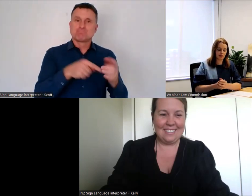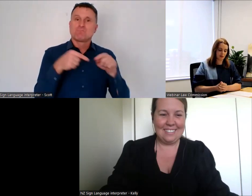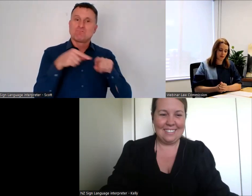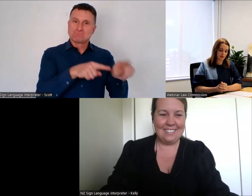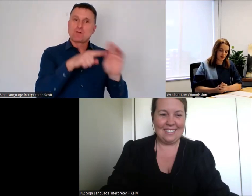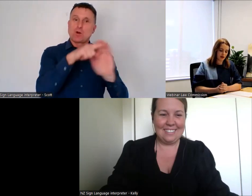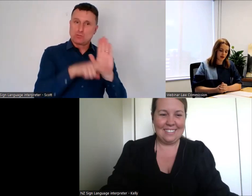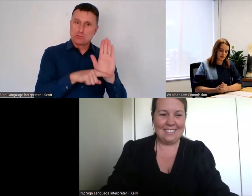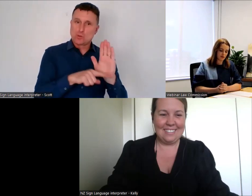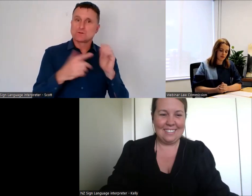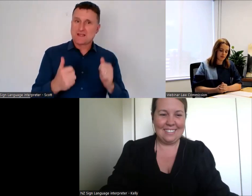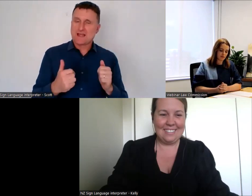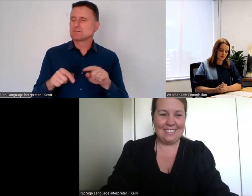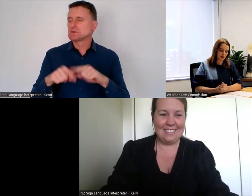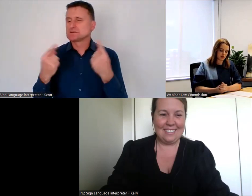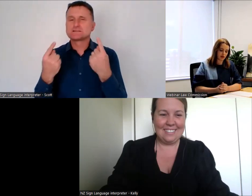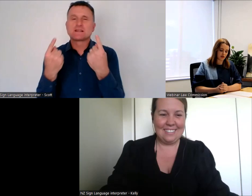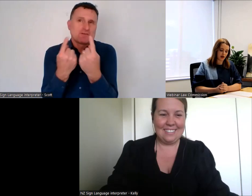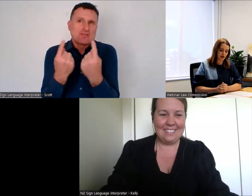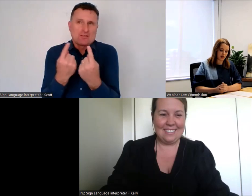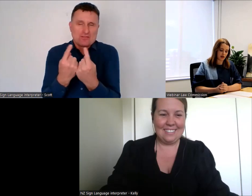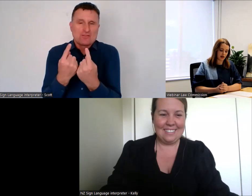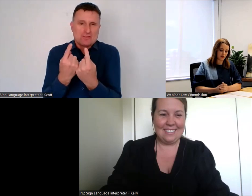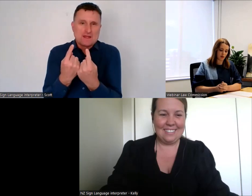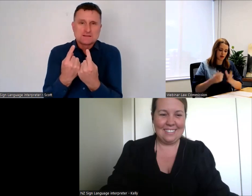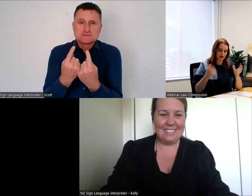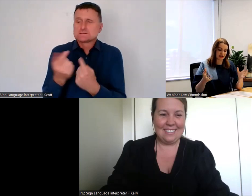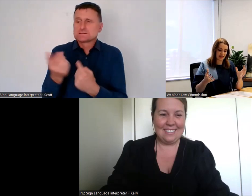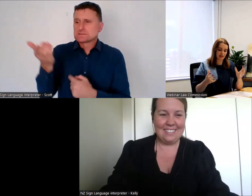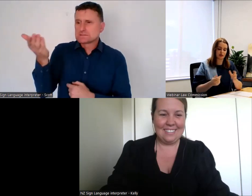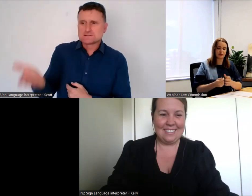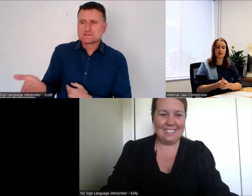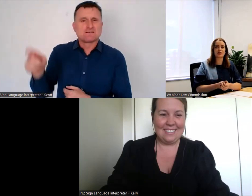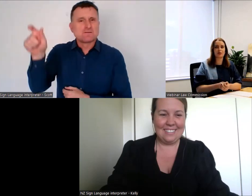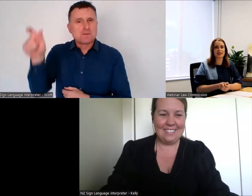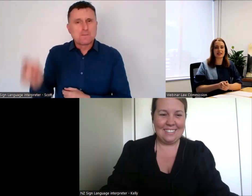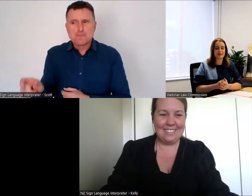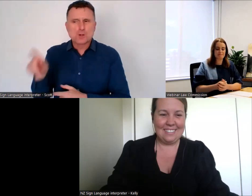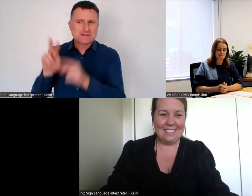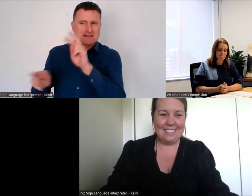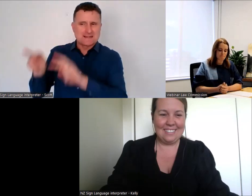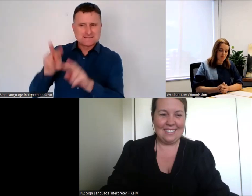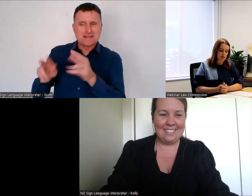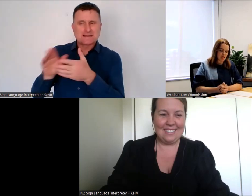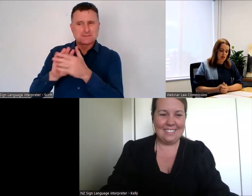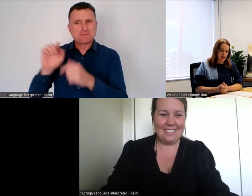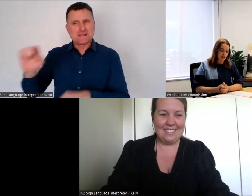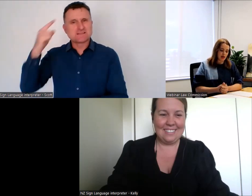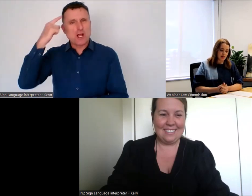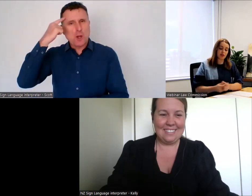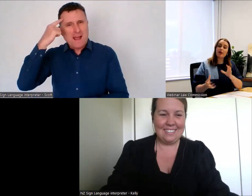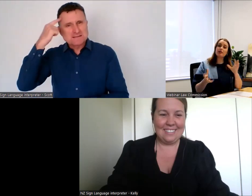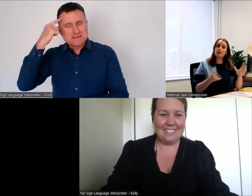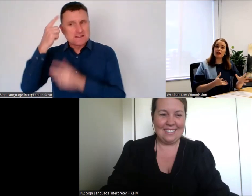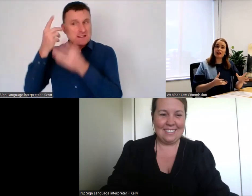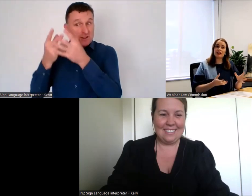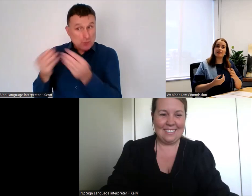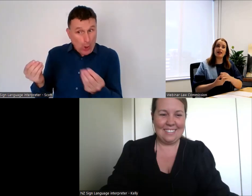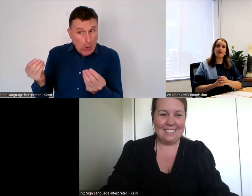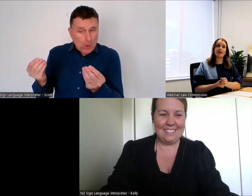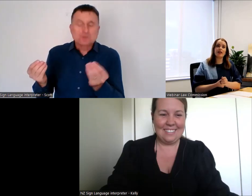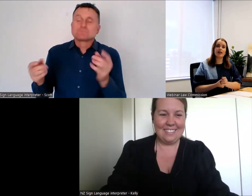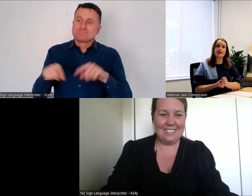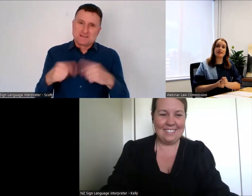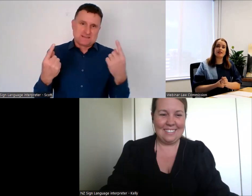that can be triggered when a person is assessed to have lost capacity. So the main law